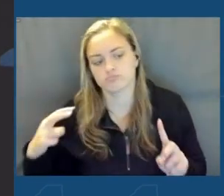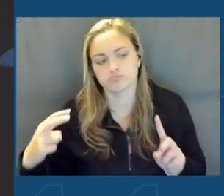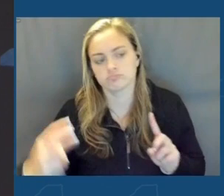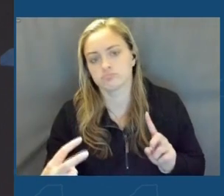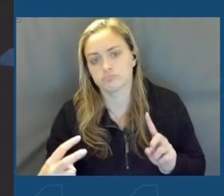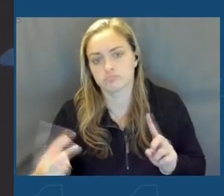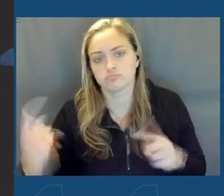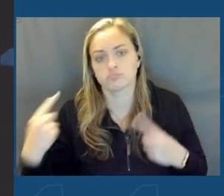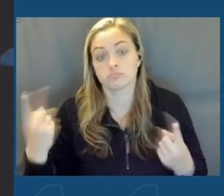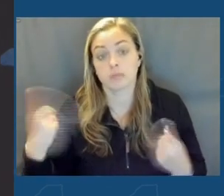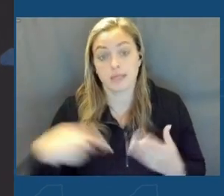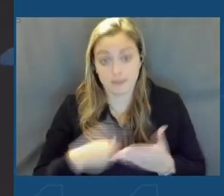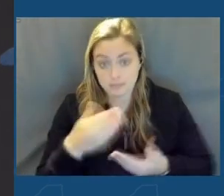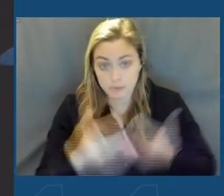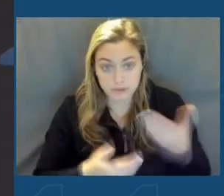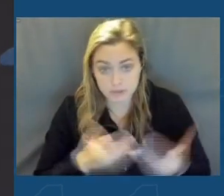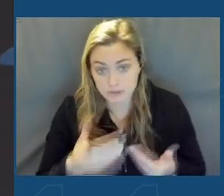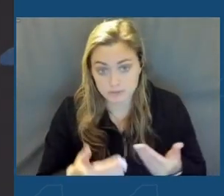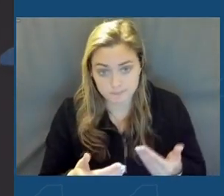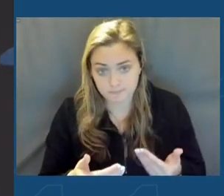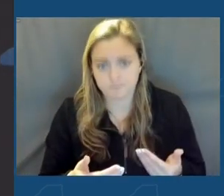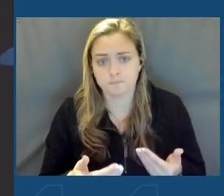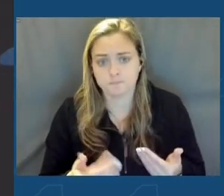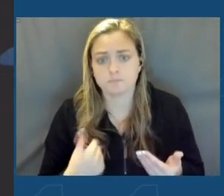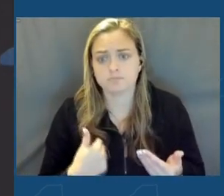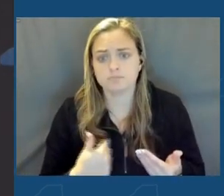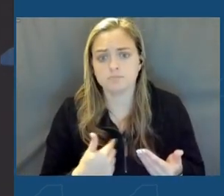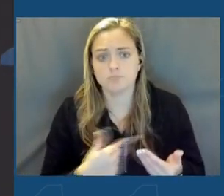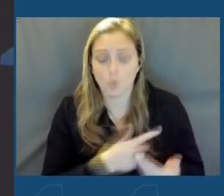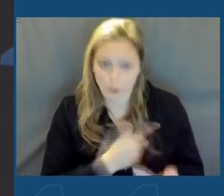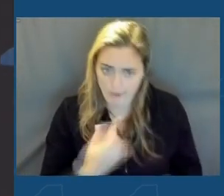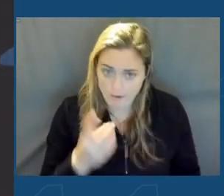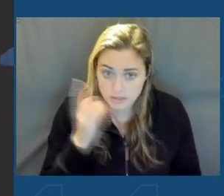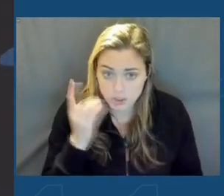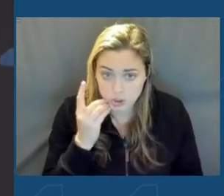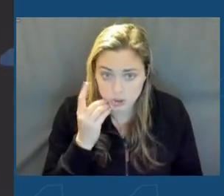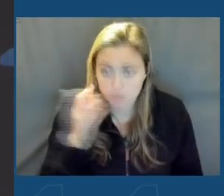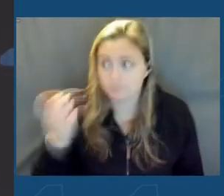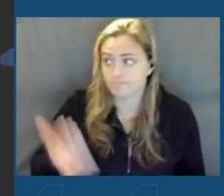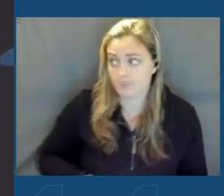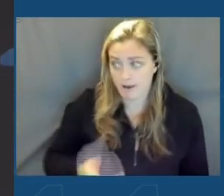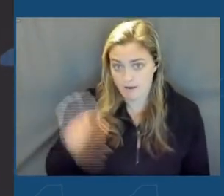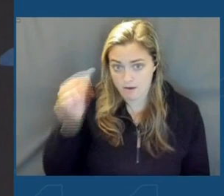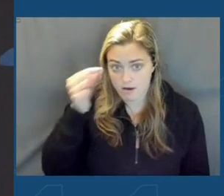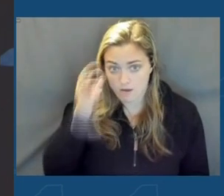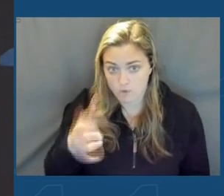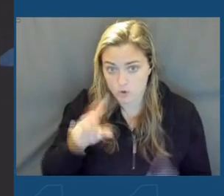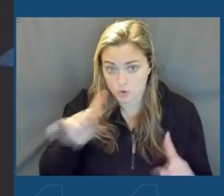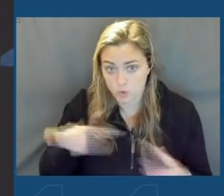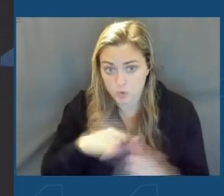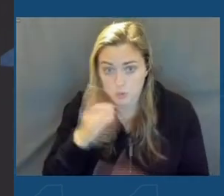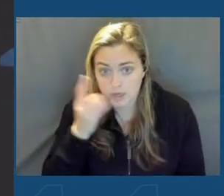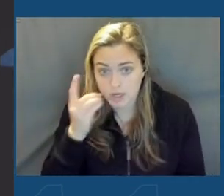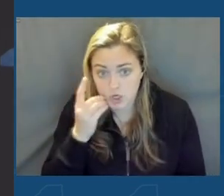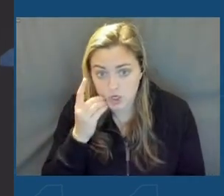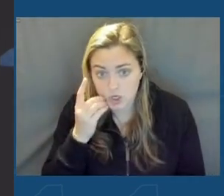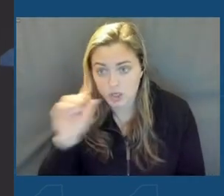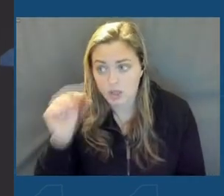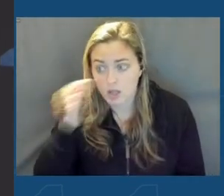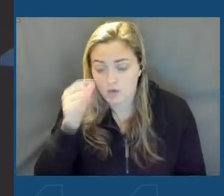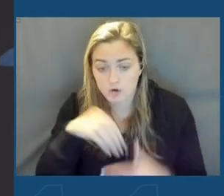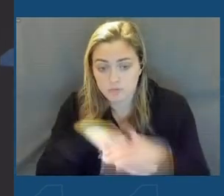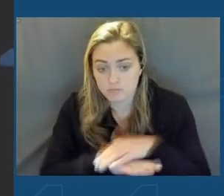at one point in this process, we had a dinner. I invited the governor to dinner and the governor came in